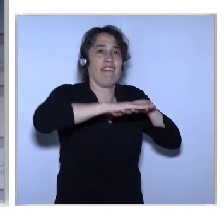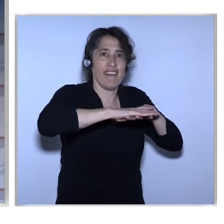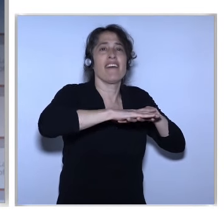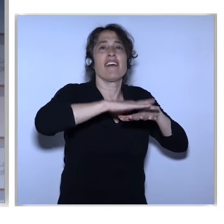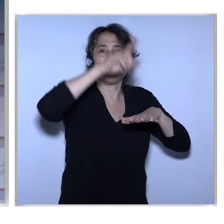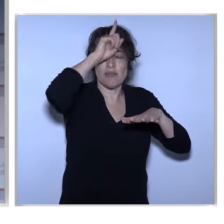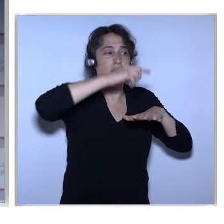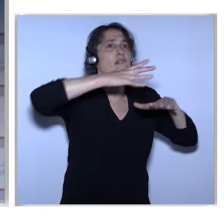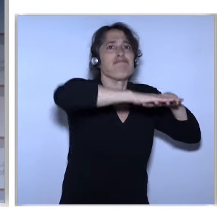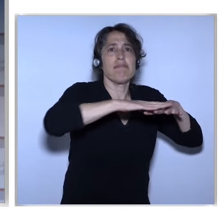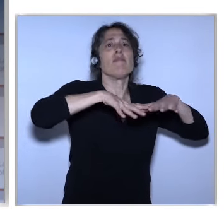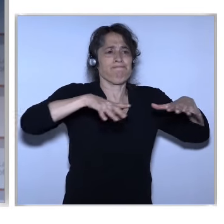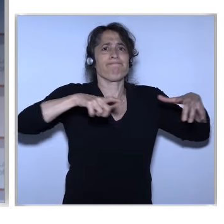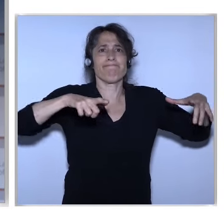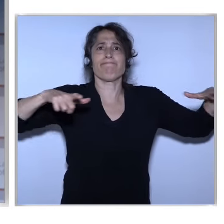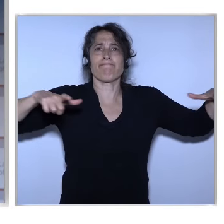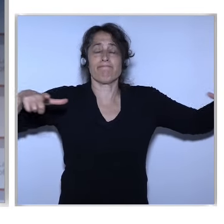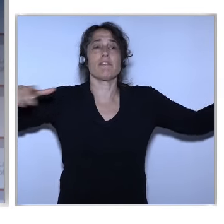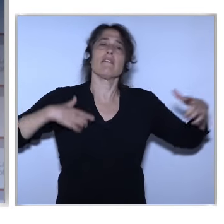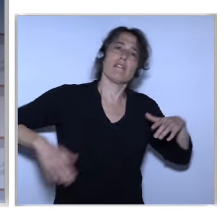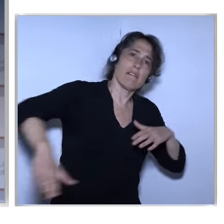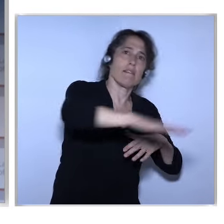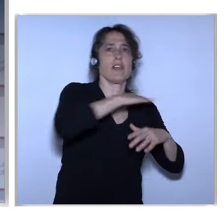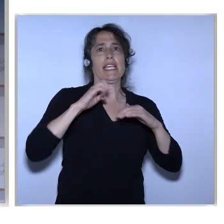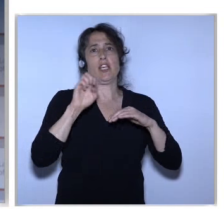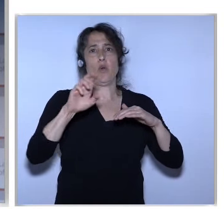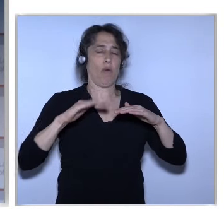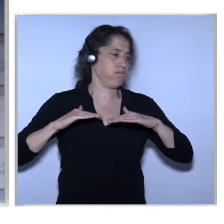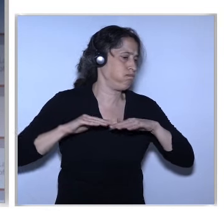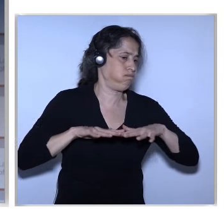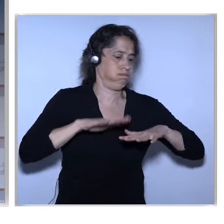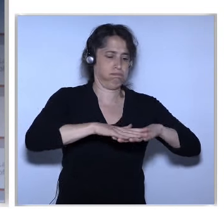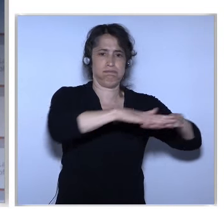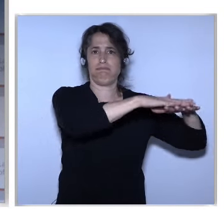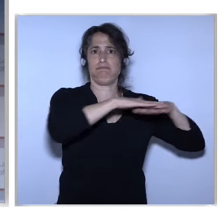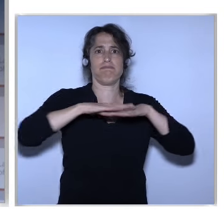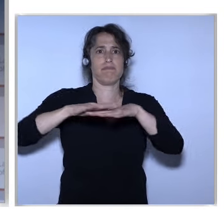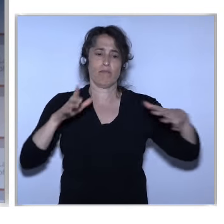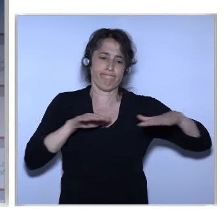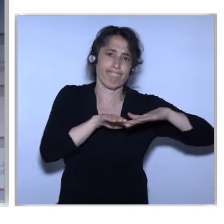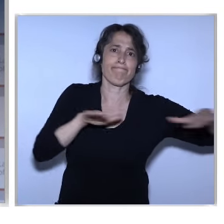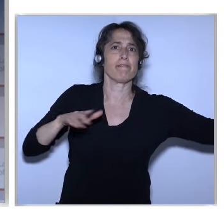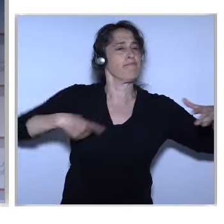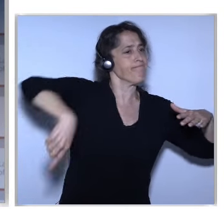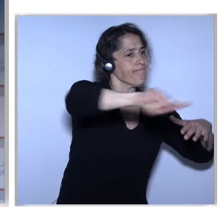Center So How To Move On In Europe In General Take The Next